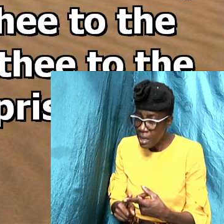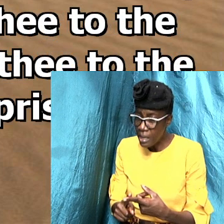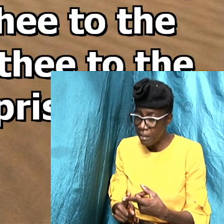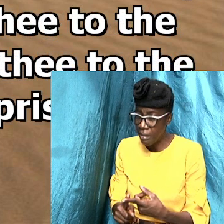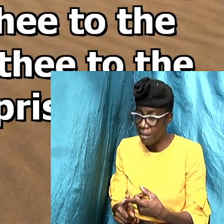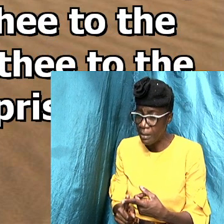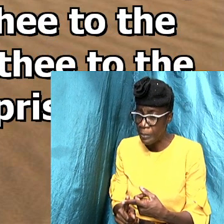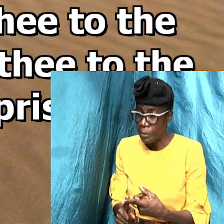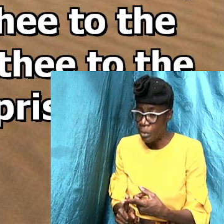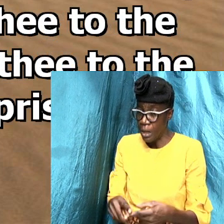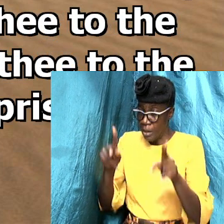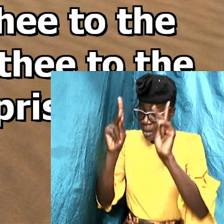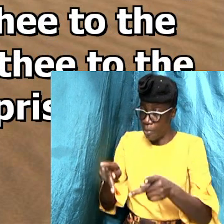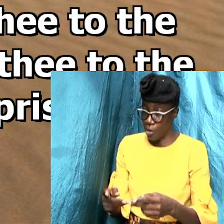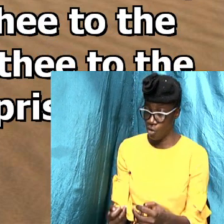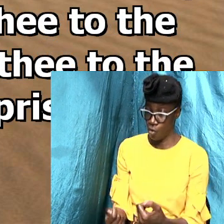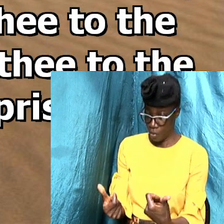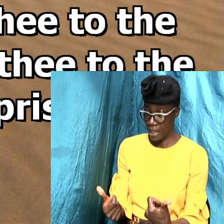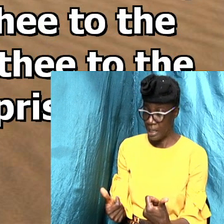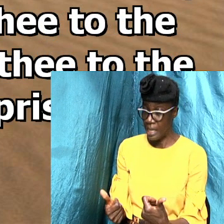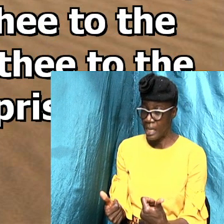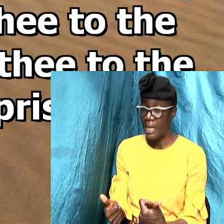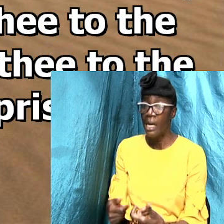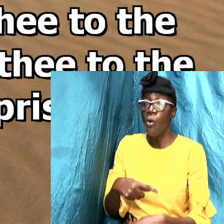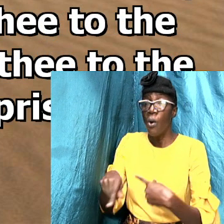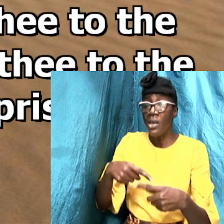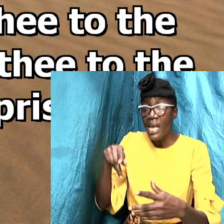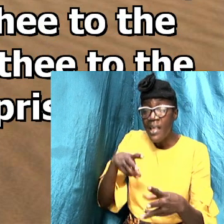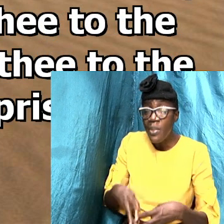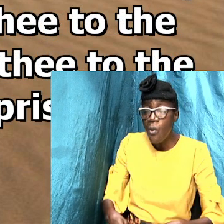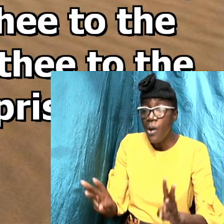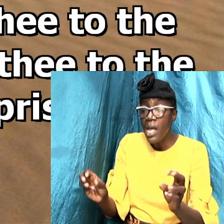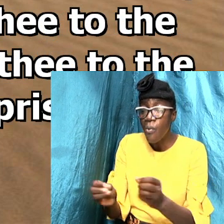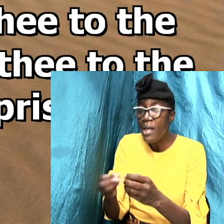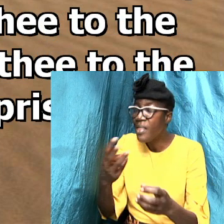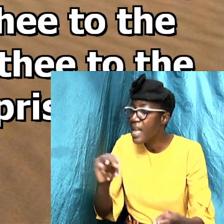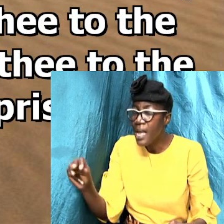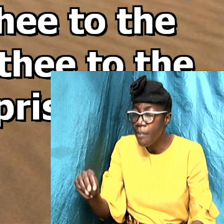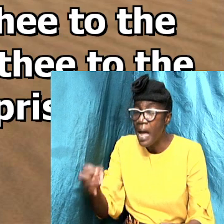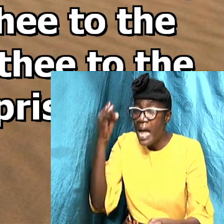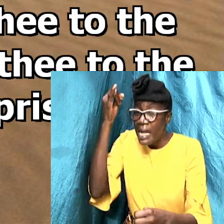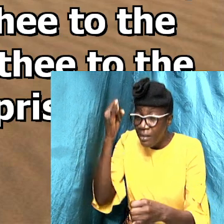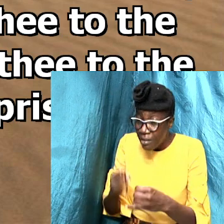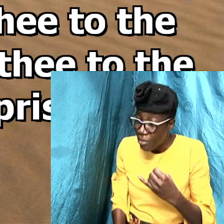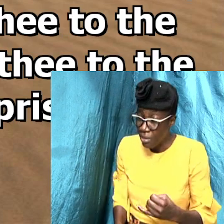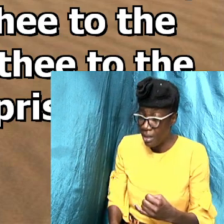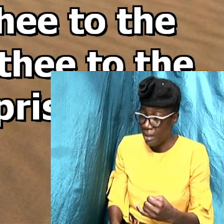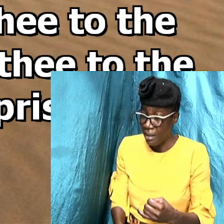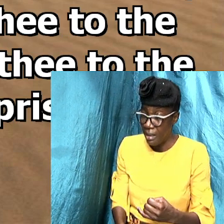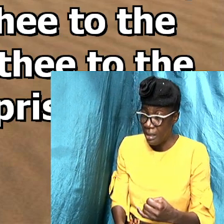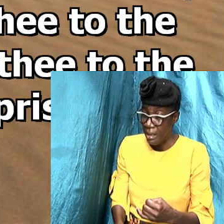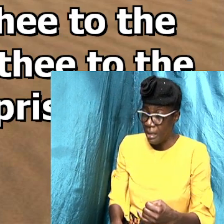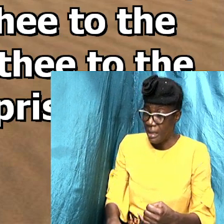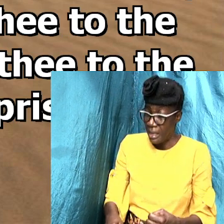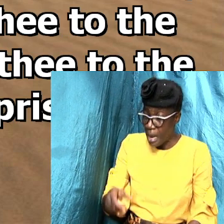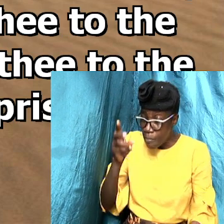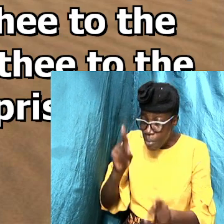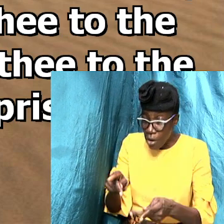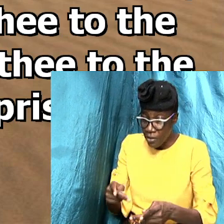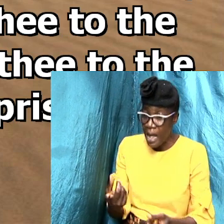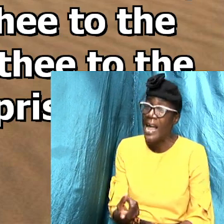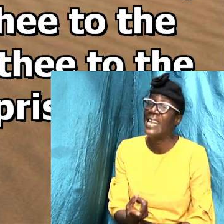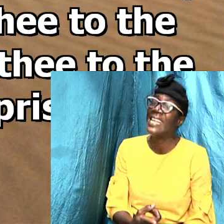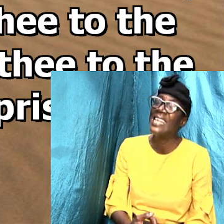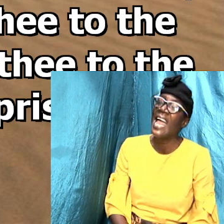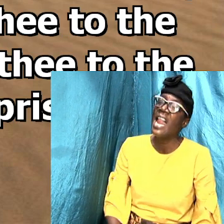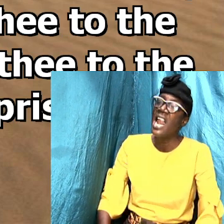While thou art in the way with him, lest at any time the adversary deliver thee to the judge. And the